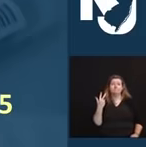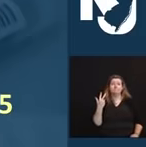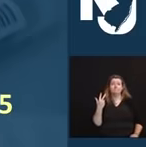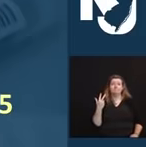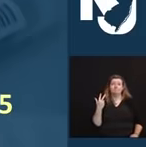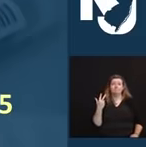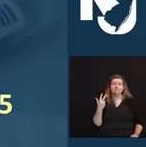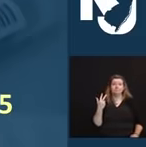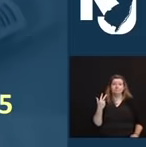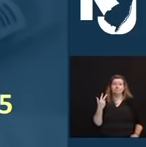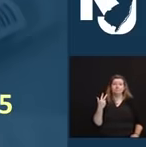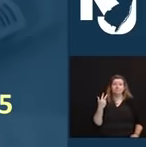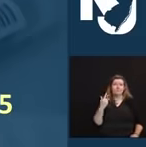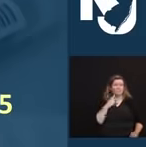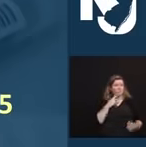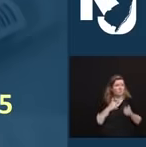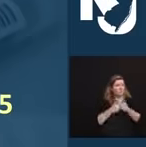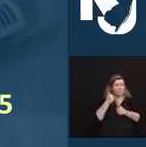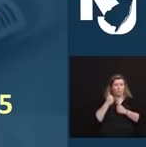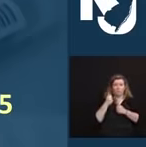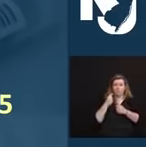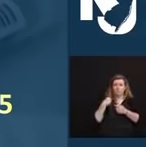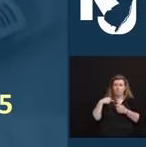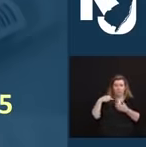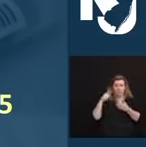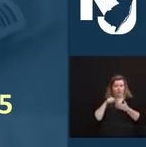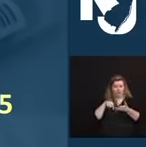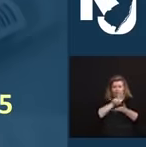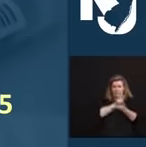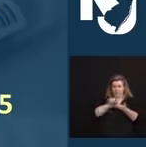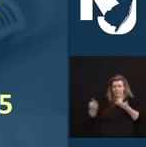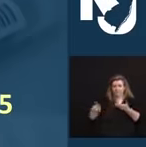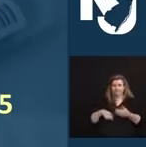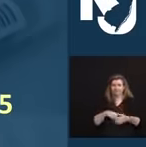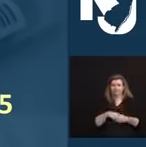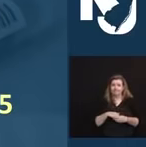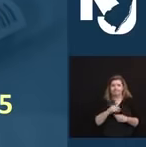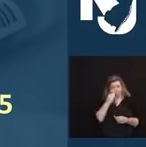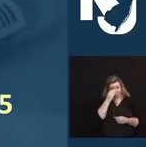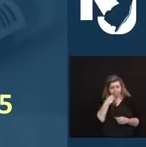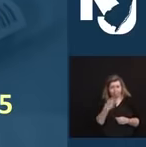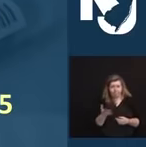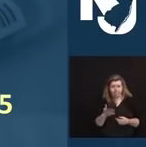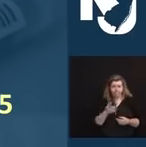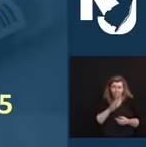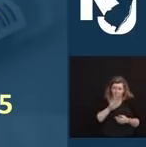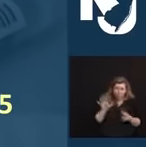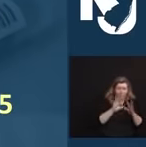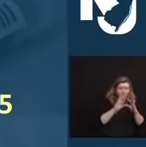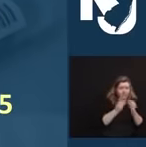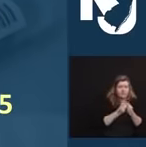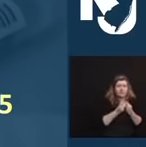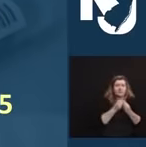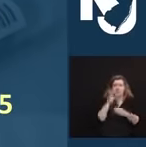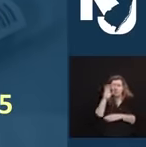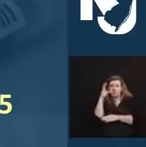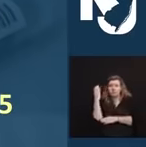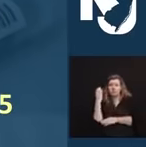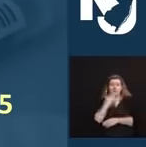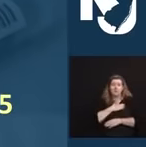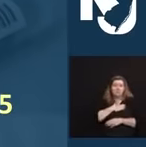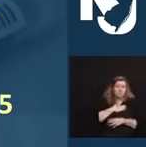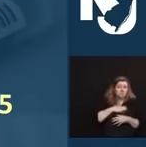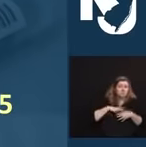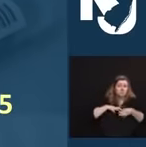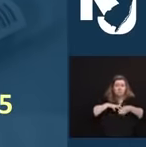come over the past week. These are all families whose Christmas will be spent remembering a loved one who is no longer with them. I